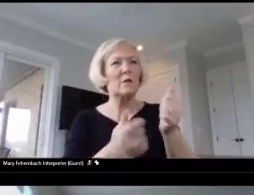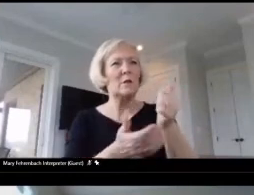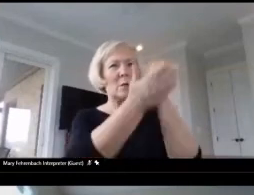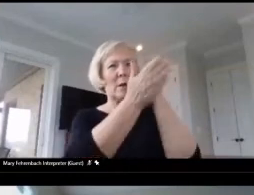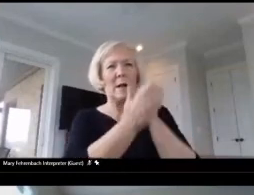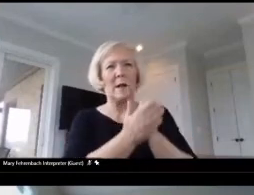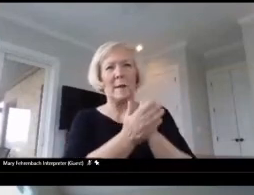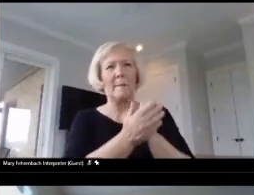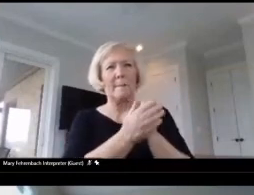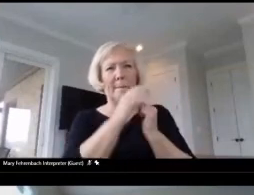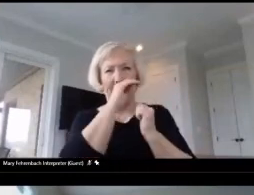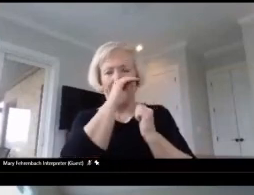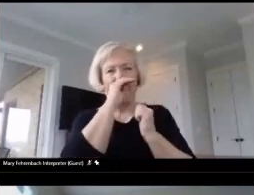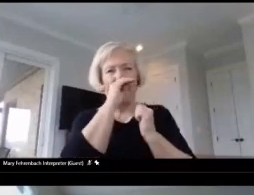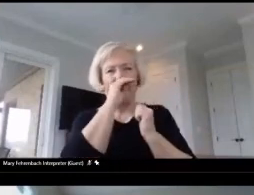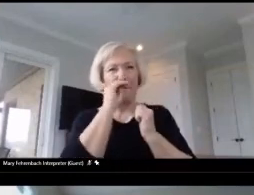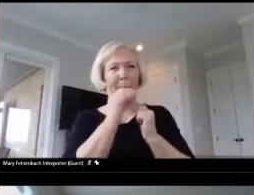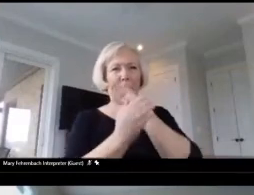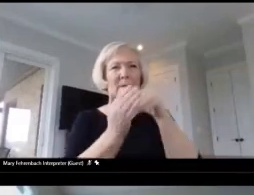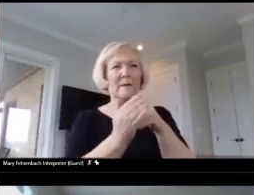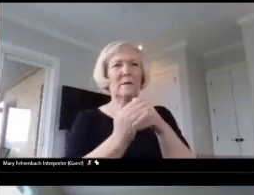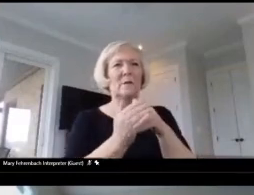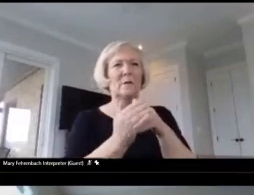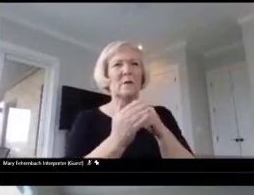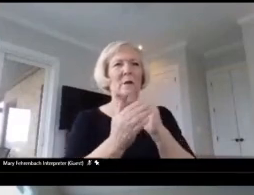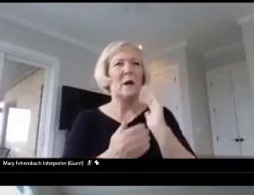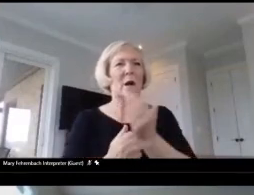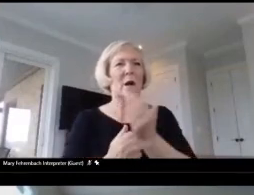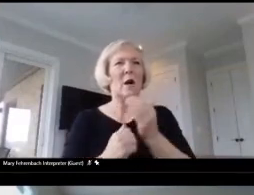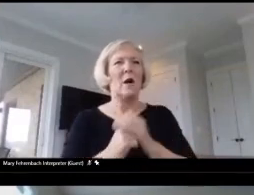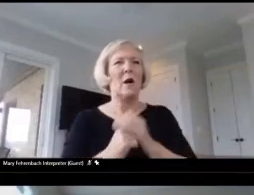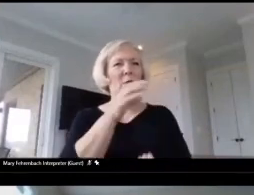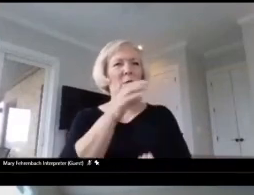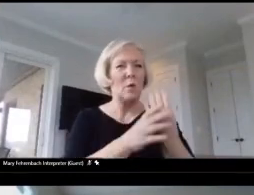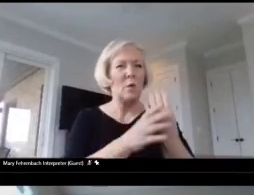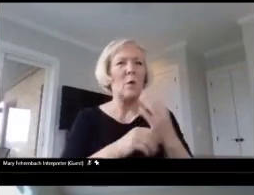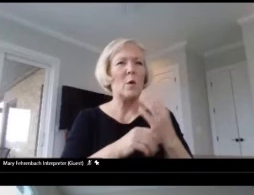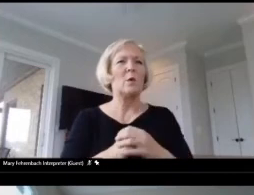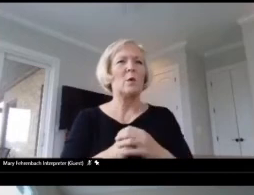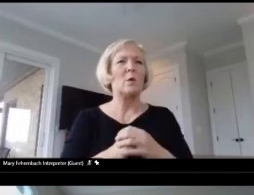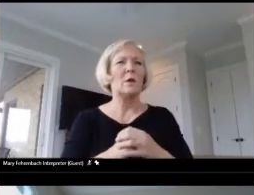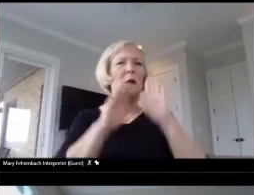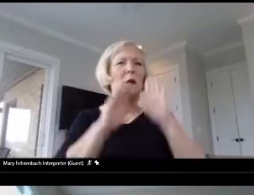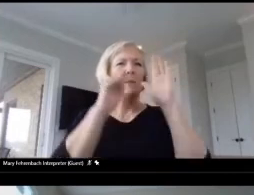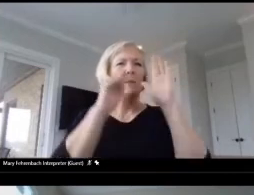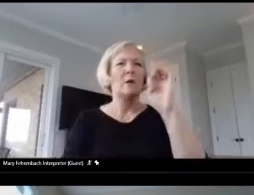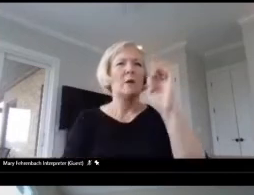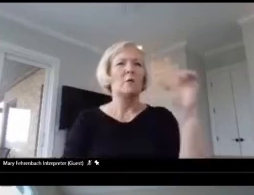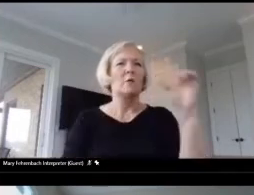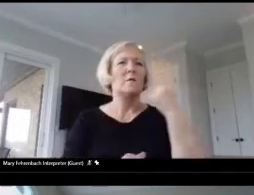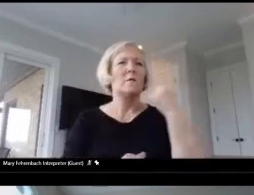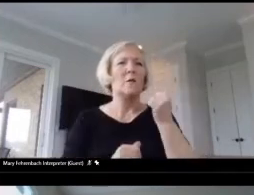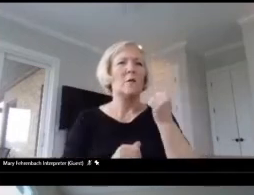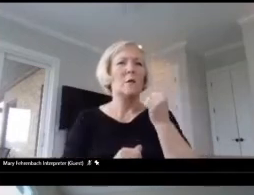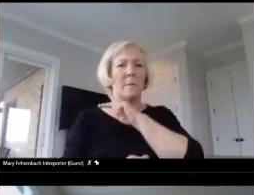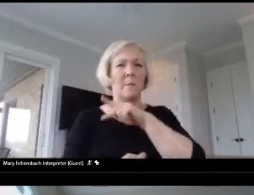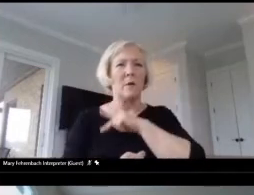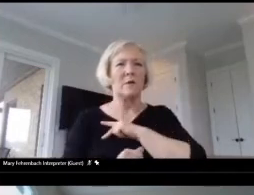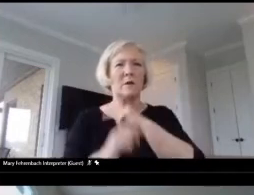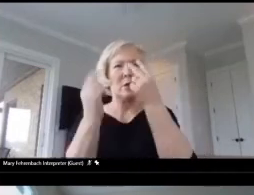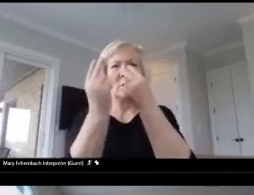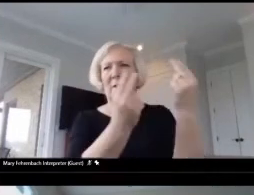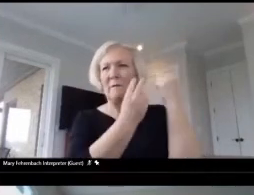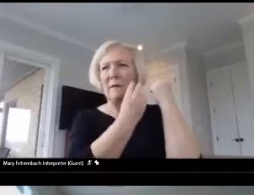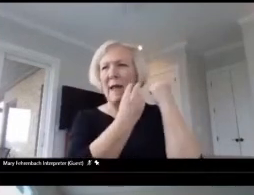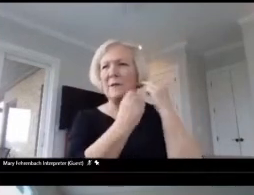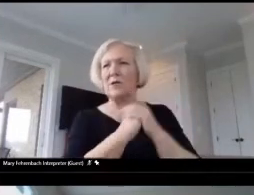center our growth. It's a great tool for personal reflection and to set goals